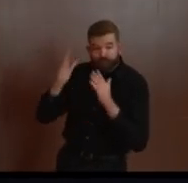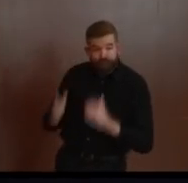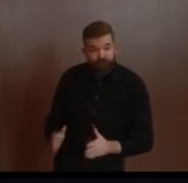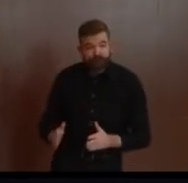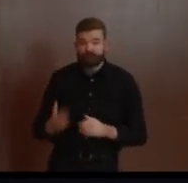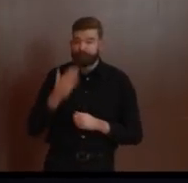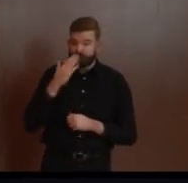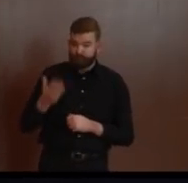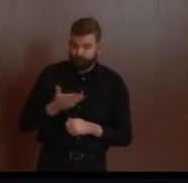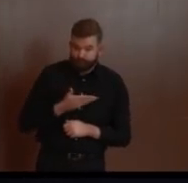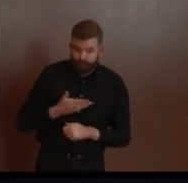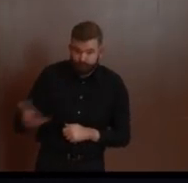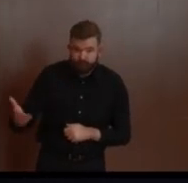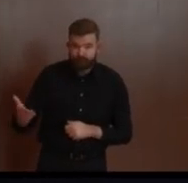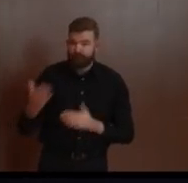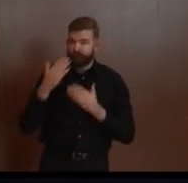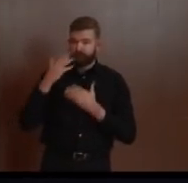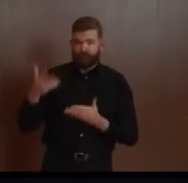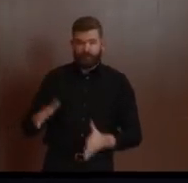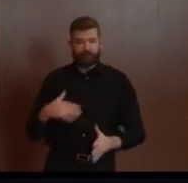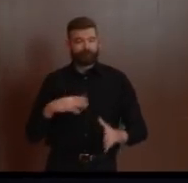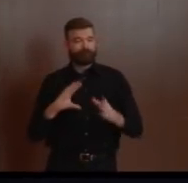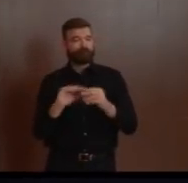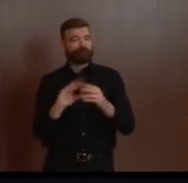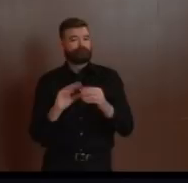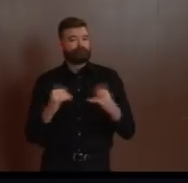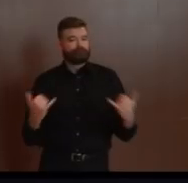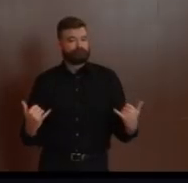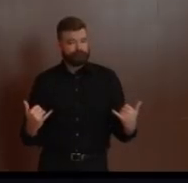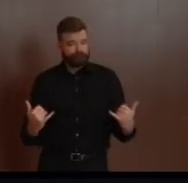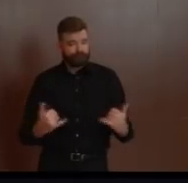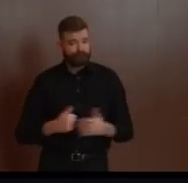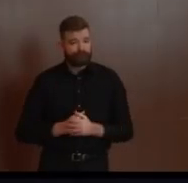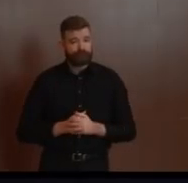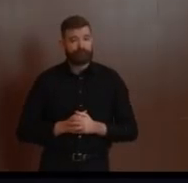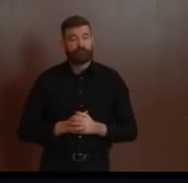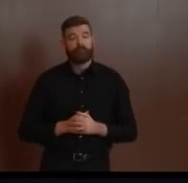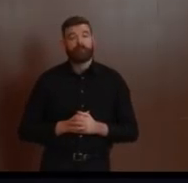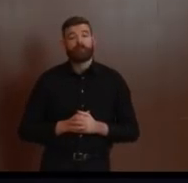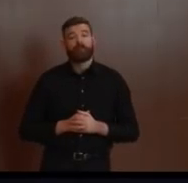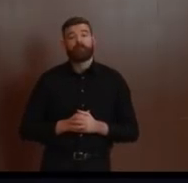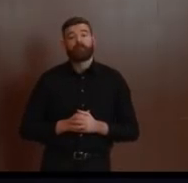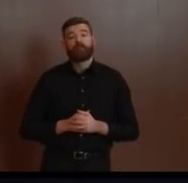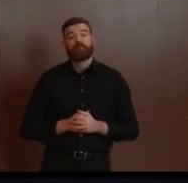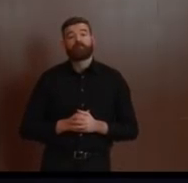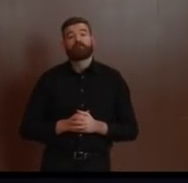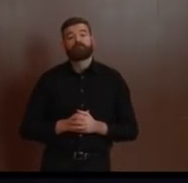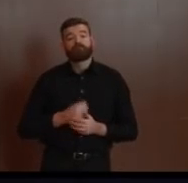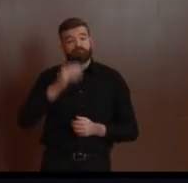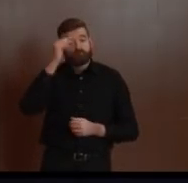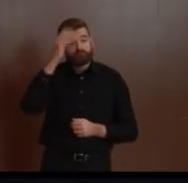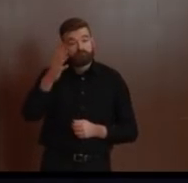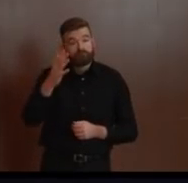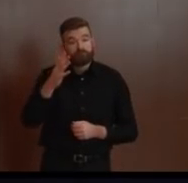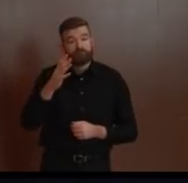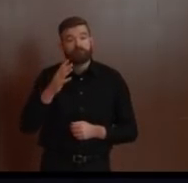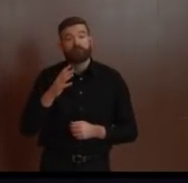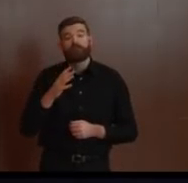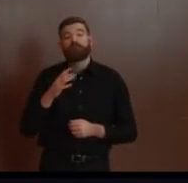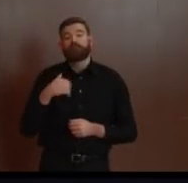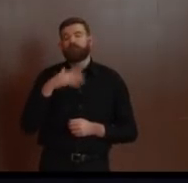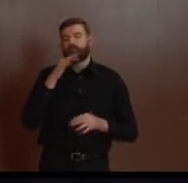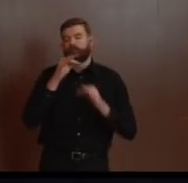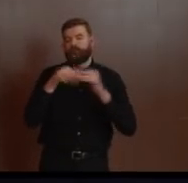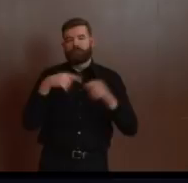Before I speak about the enforcement actions that we're undertaking at the Department of Law and Public Safety, I too want to take a moment and recognize all the